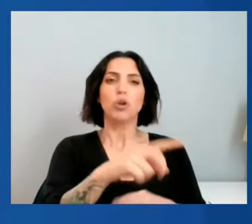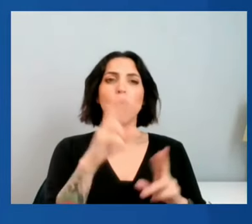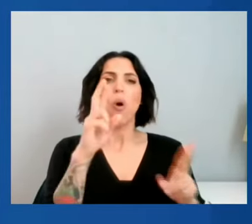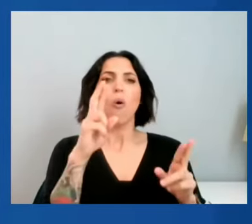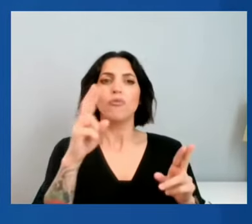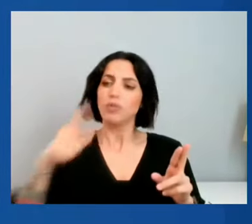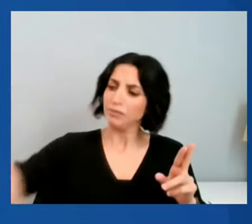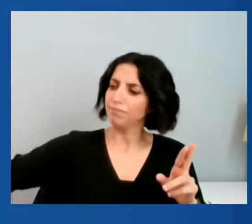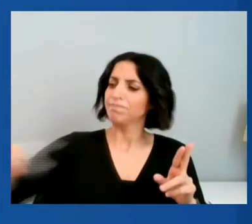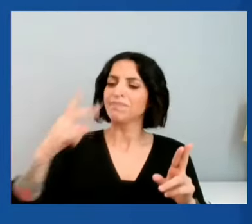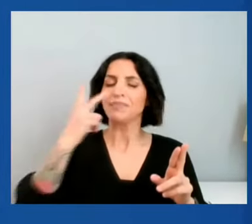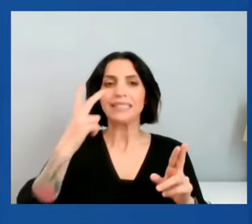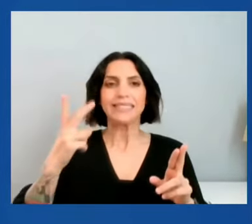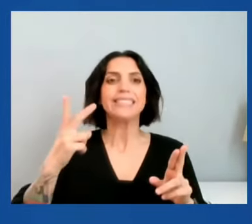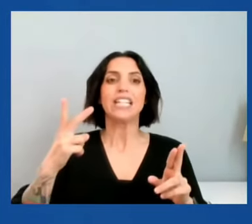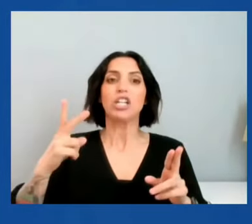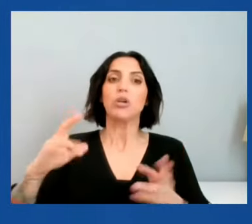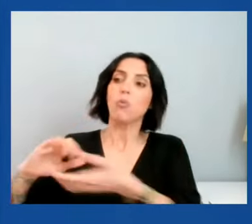together.